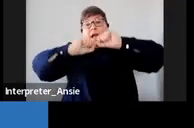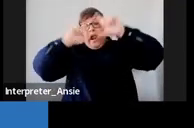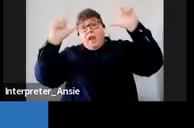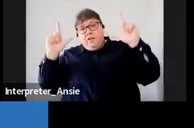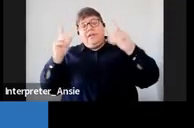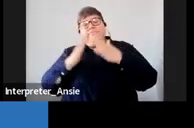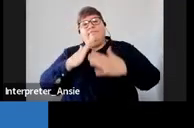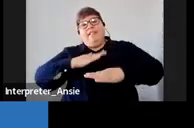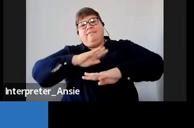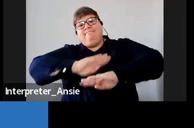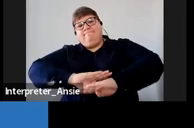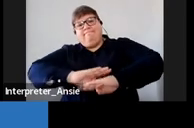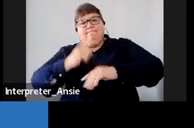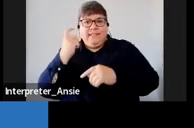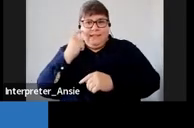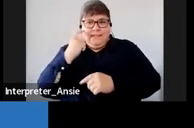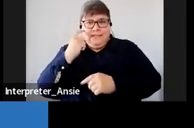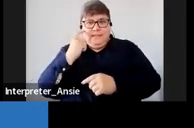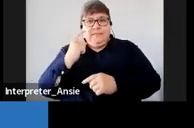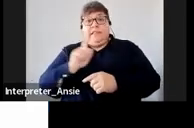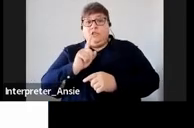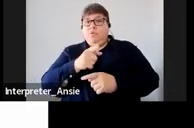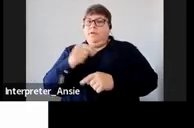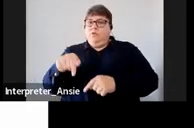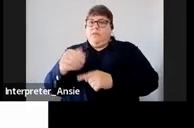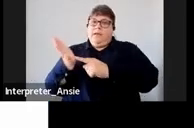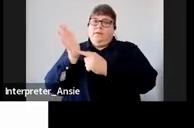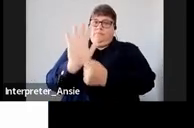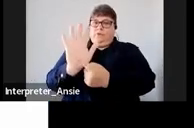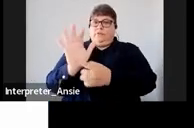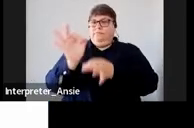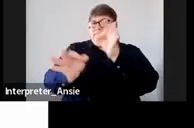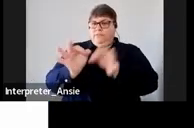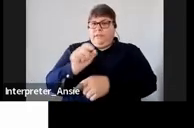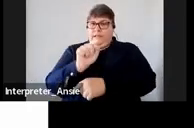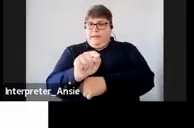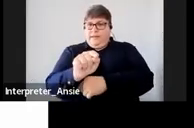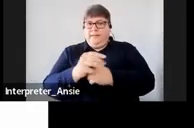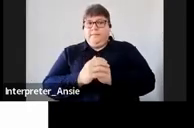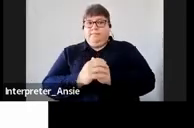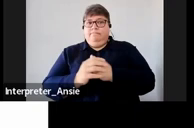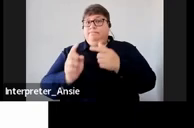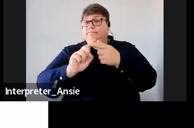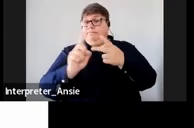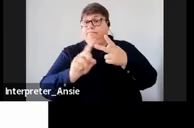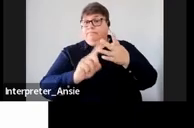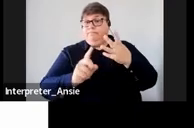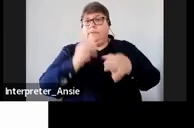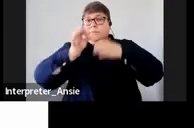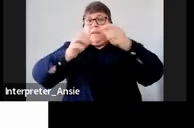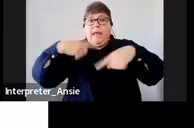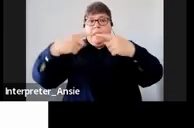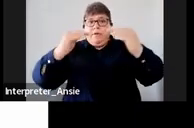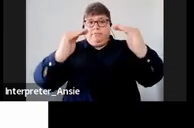so that is the purpose of this presentation that I'm going to take you through so these are the points that I'm going to cover in my